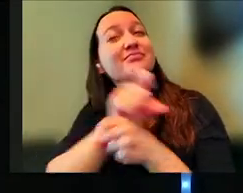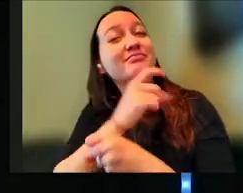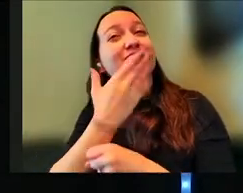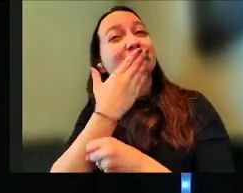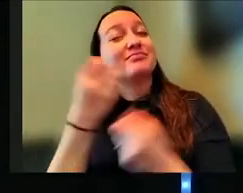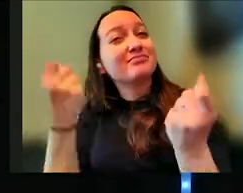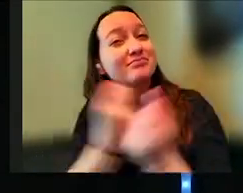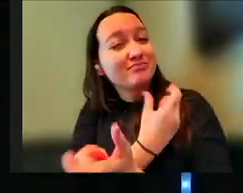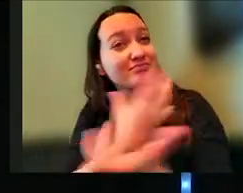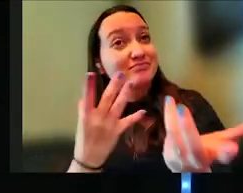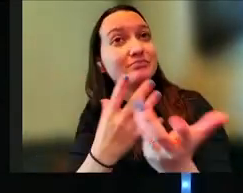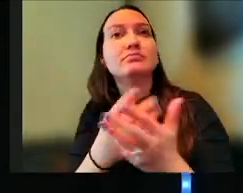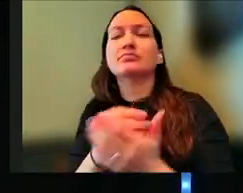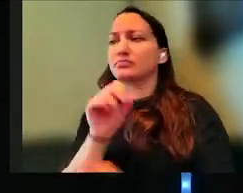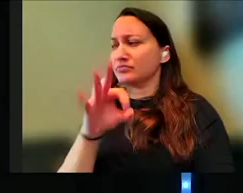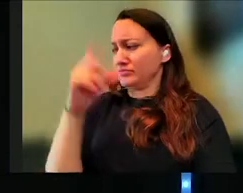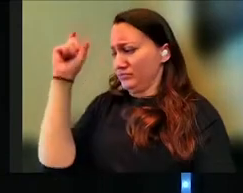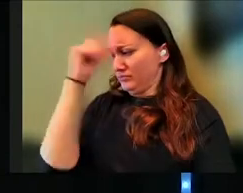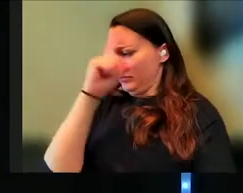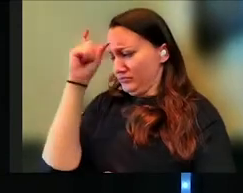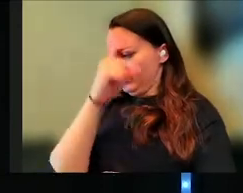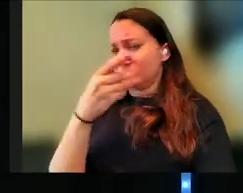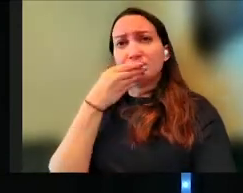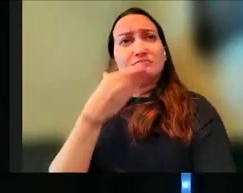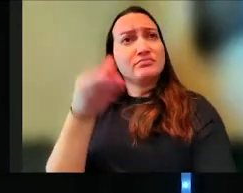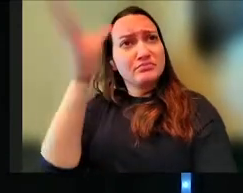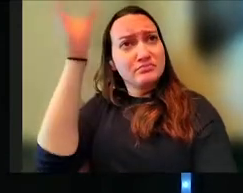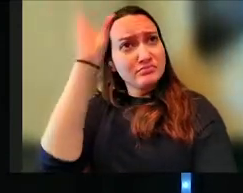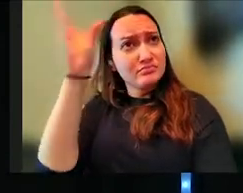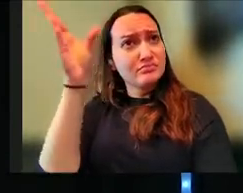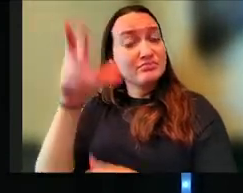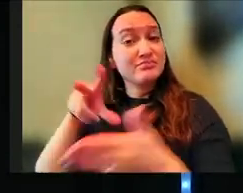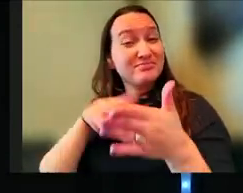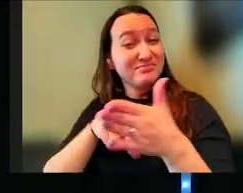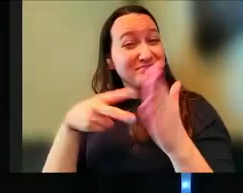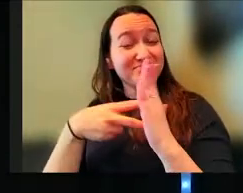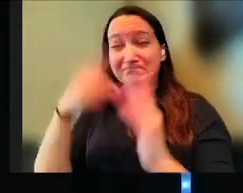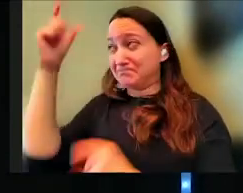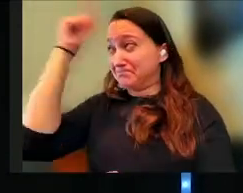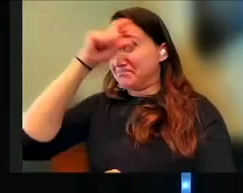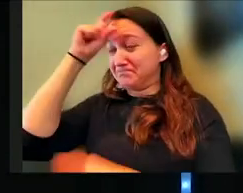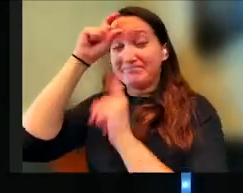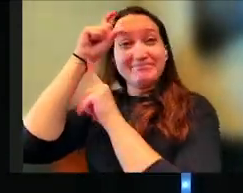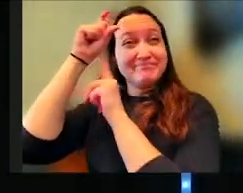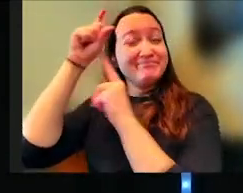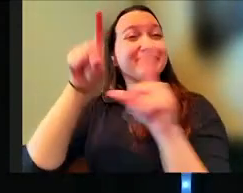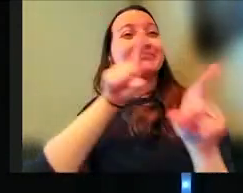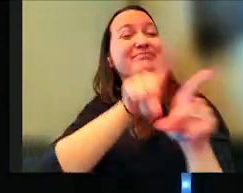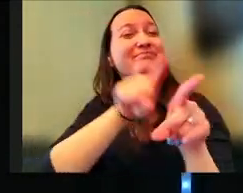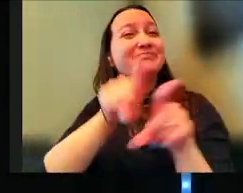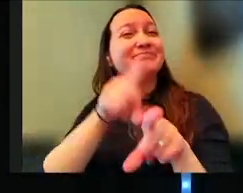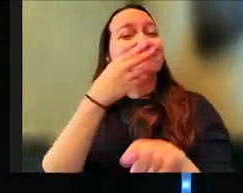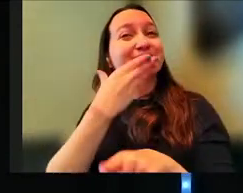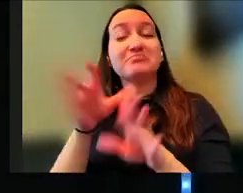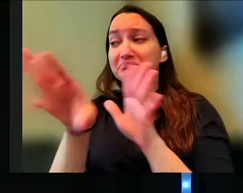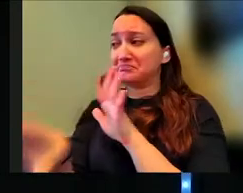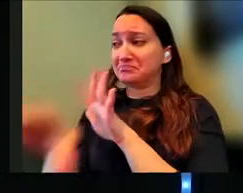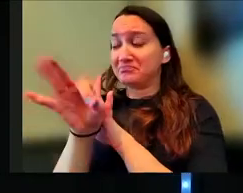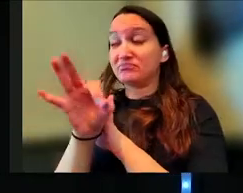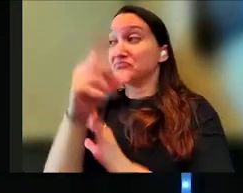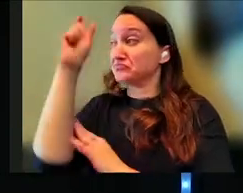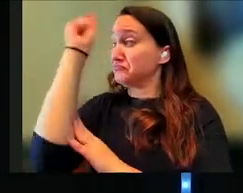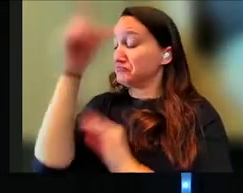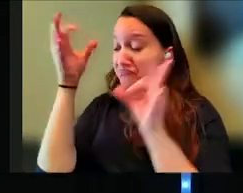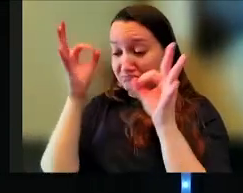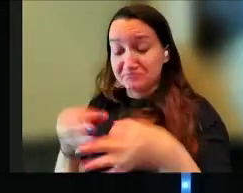He is. And so if wisdom comes from a good God, that means wisdom itself is also good. And so if we choose to make the wise choice,